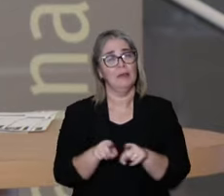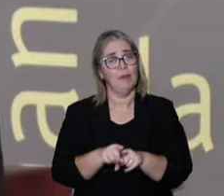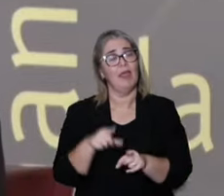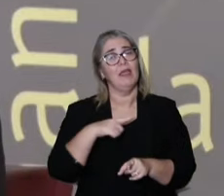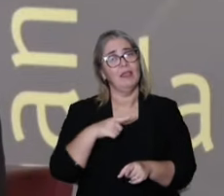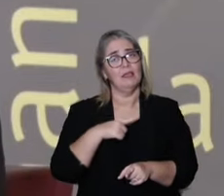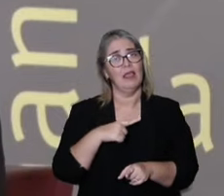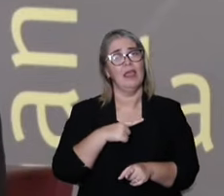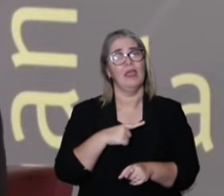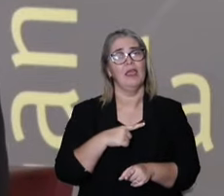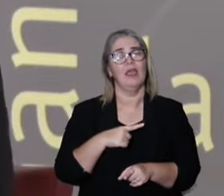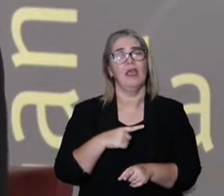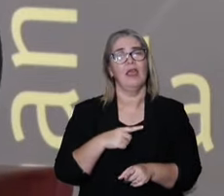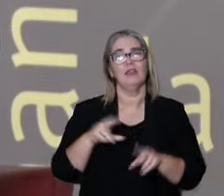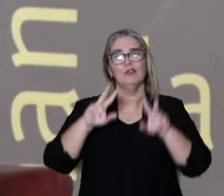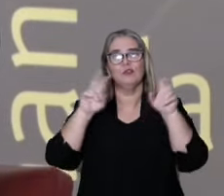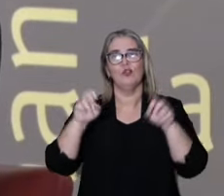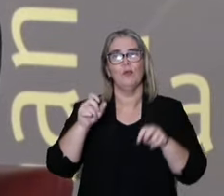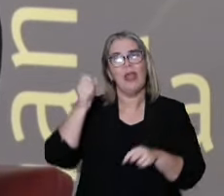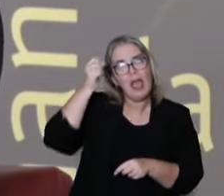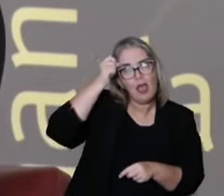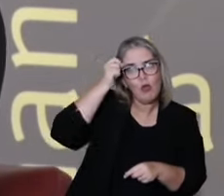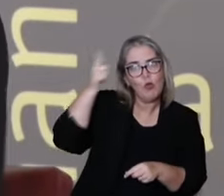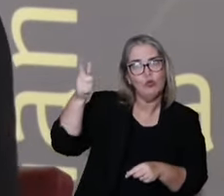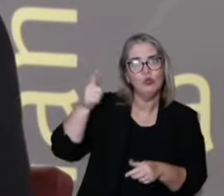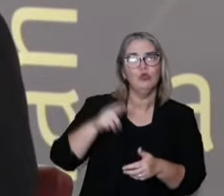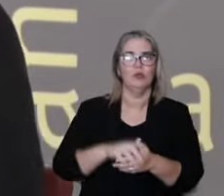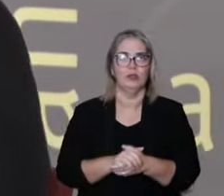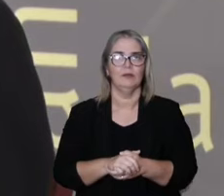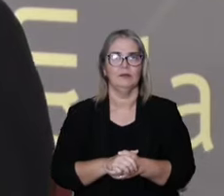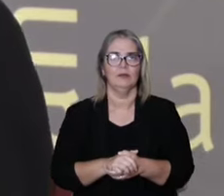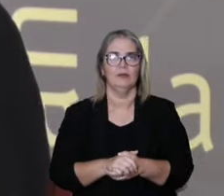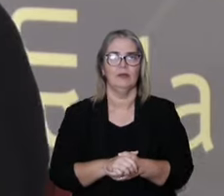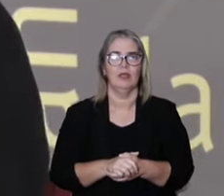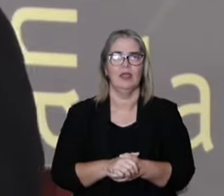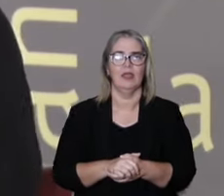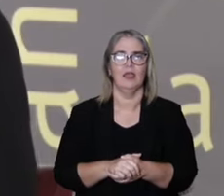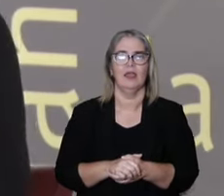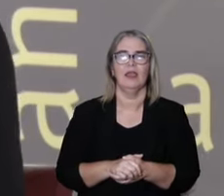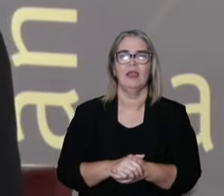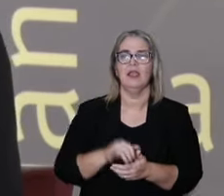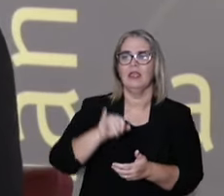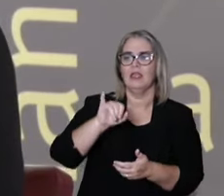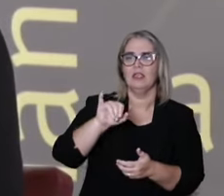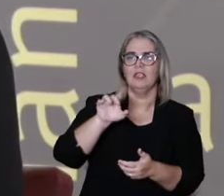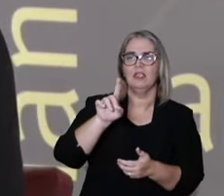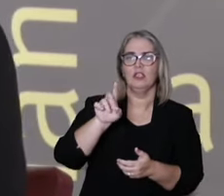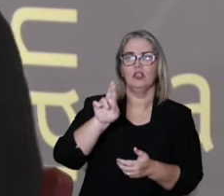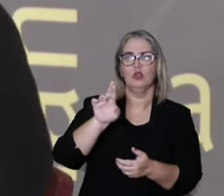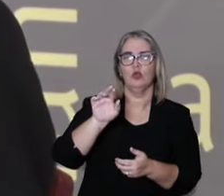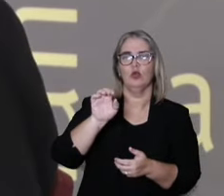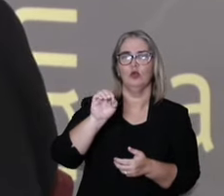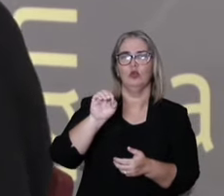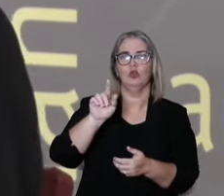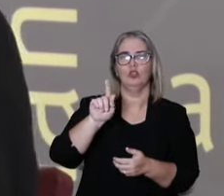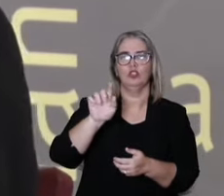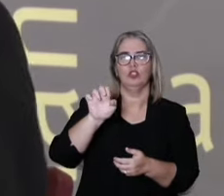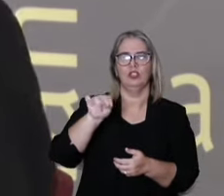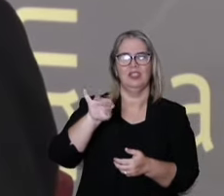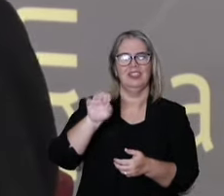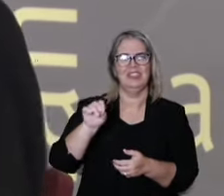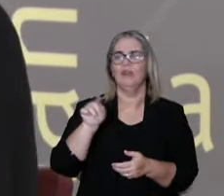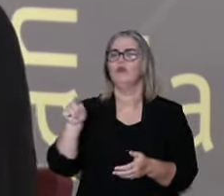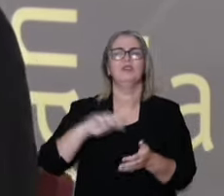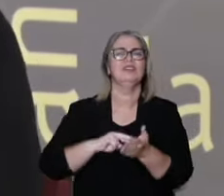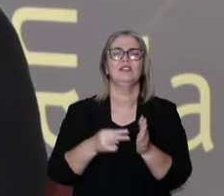and the cultural one. So we need to use to say that this is the decrease of the autonomy of people of